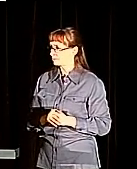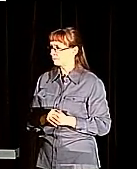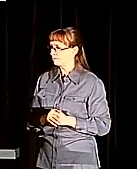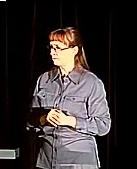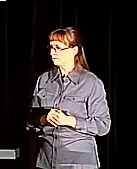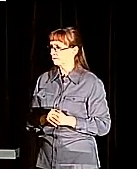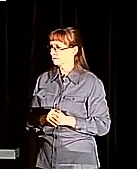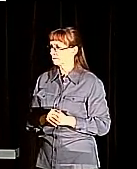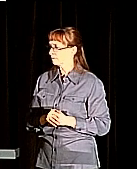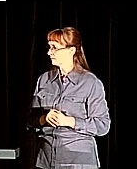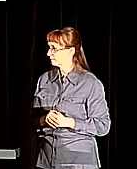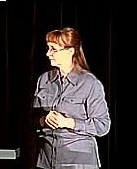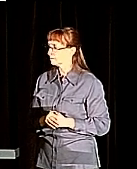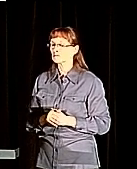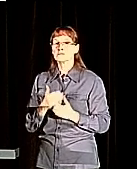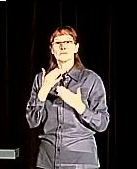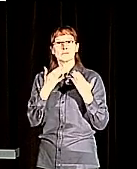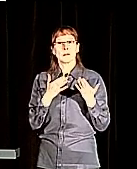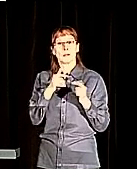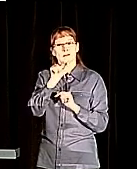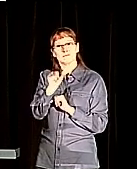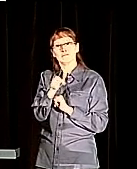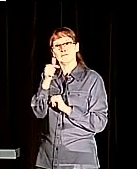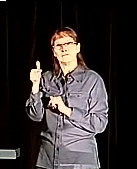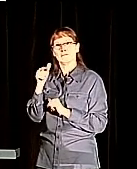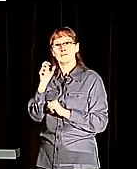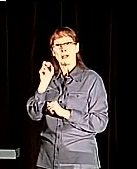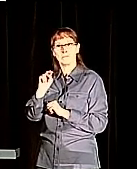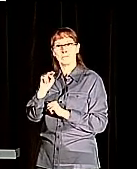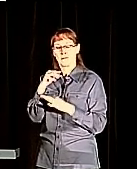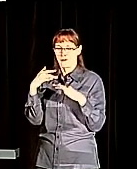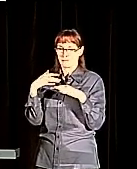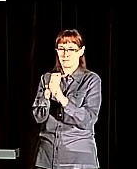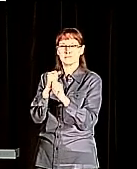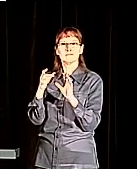So, I'll turn this over to Anne, for the last few minutes.